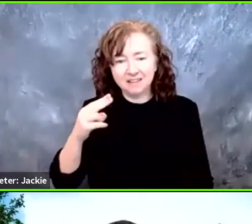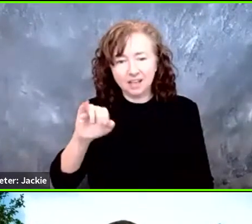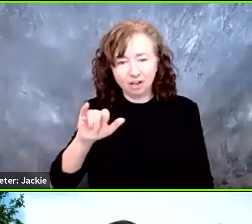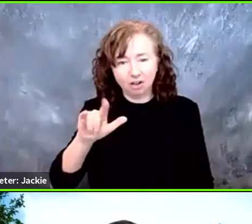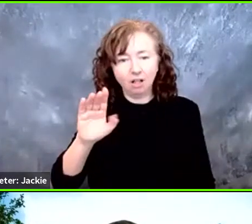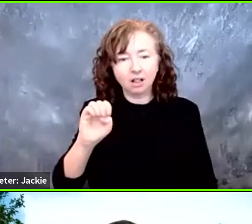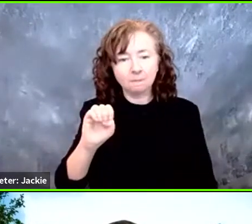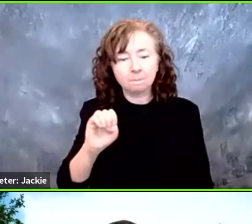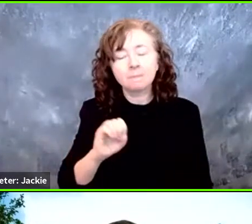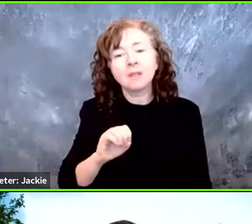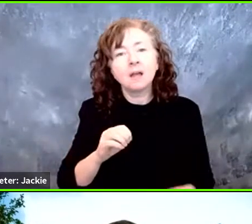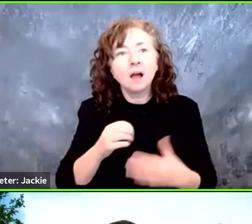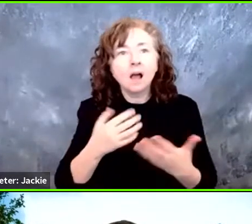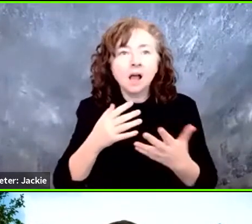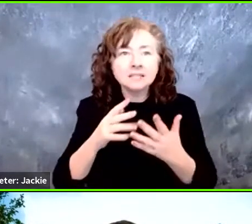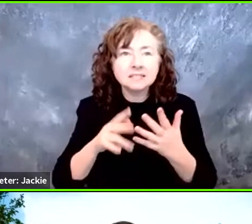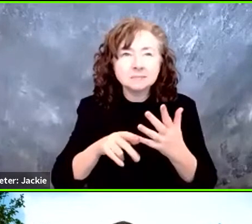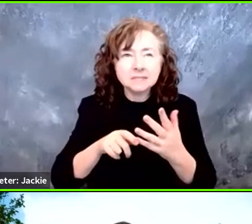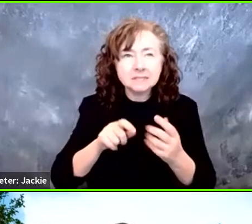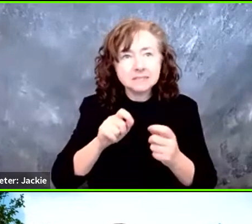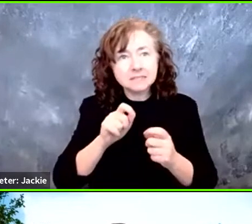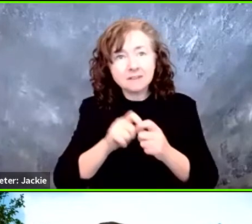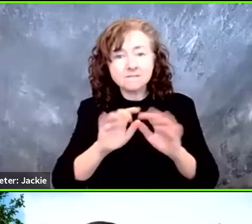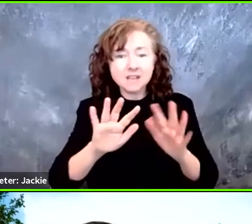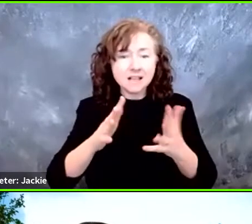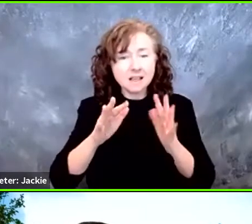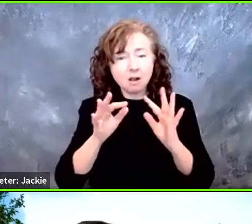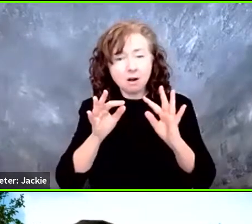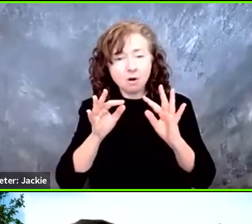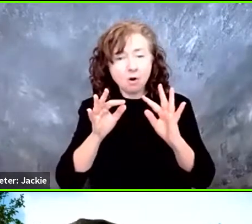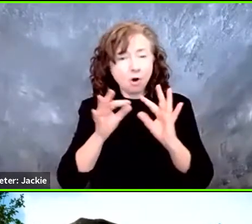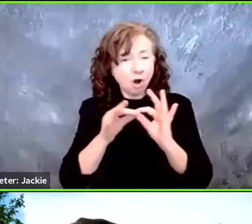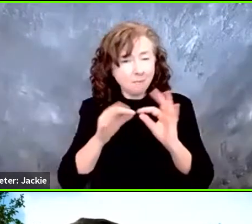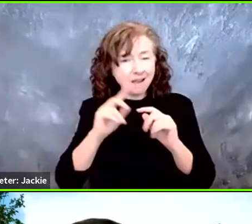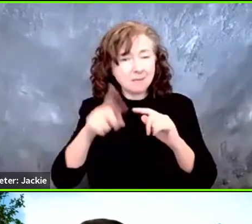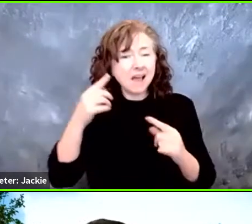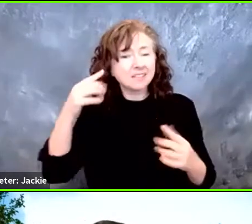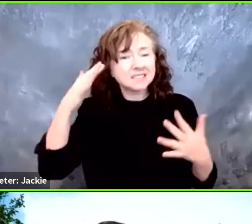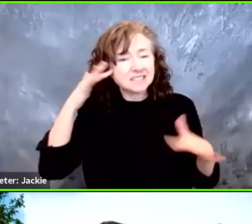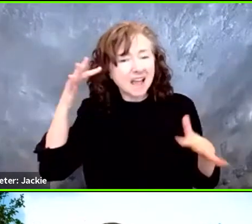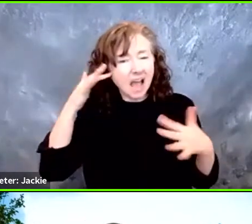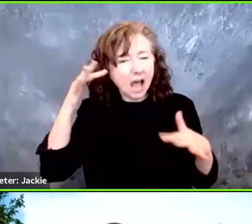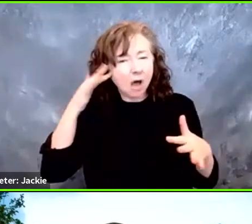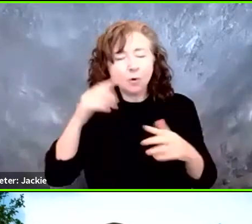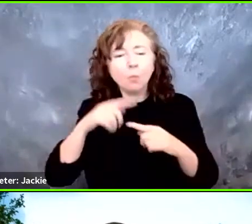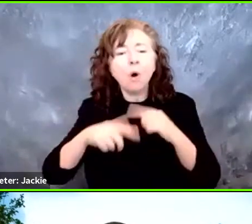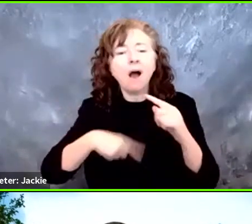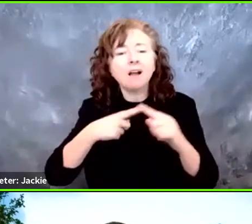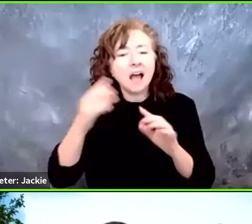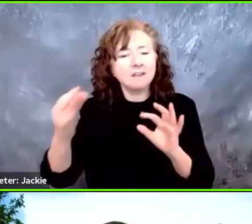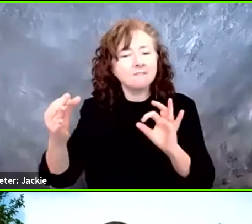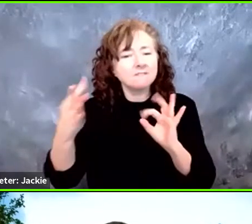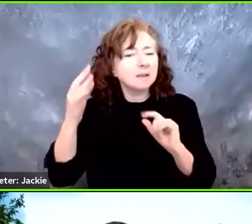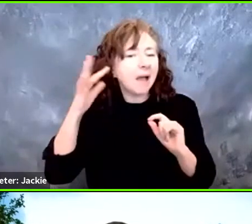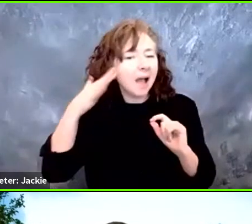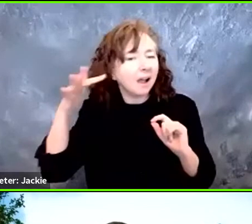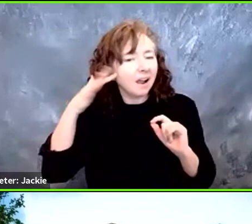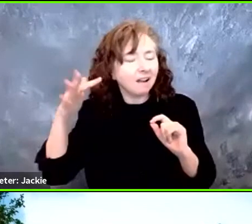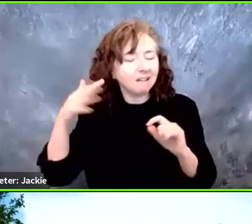specifically, guess, comment or question about the sound or the audible feedback we're going to get back from the autonomous